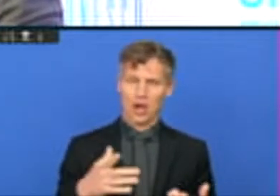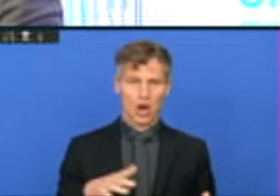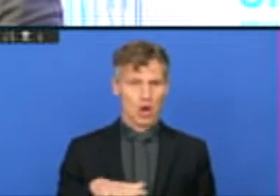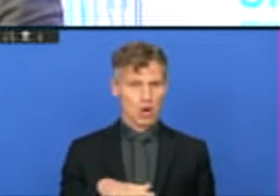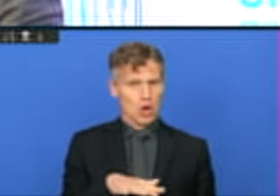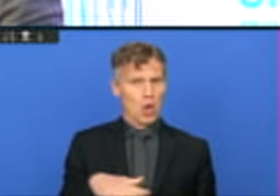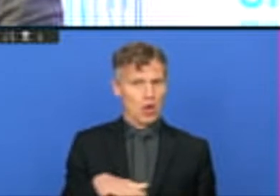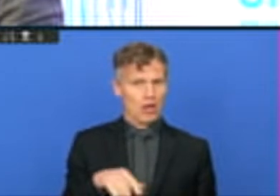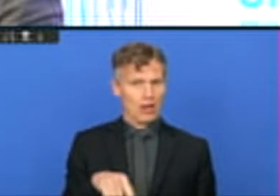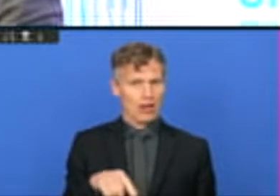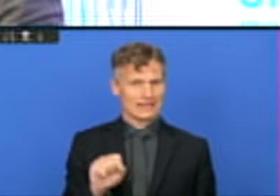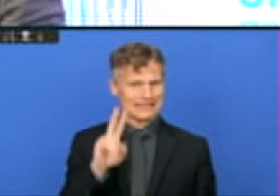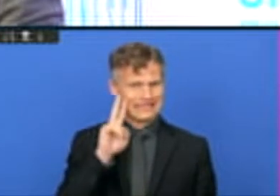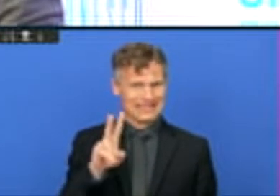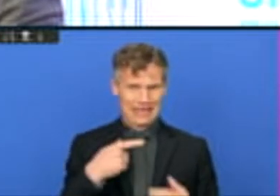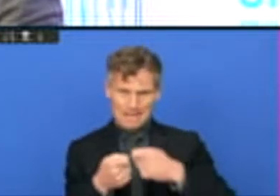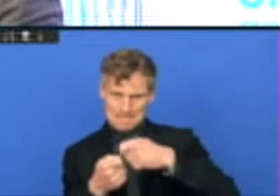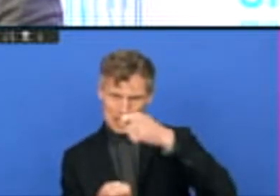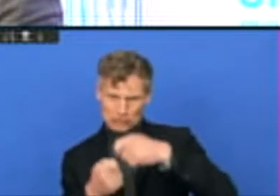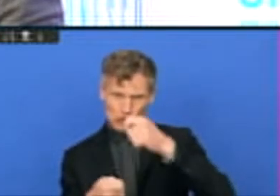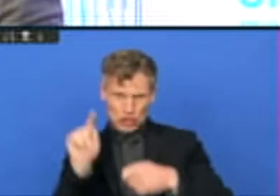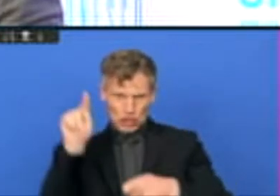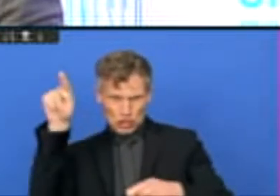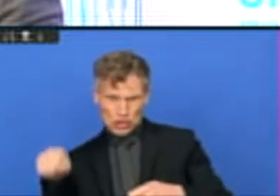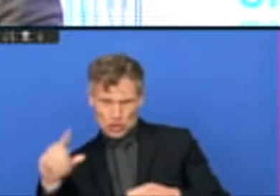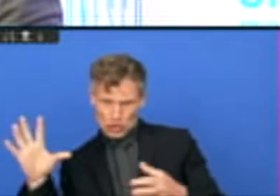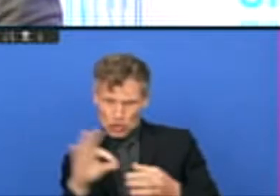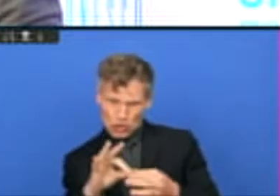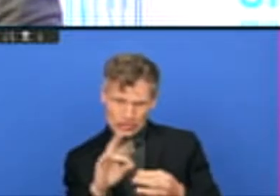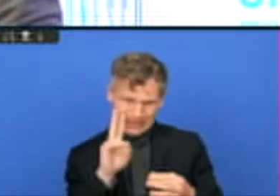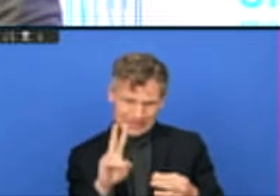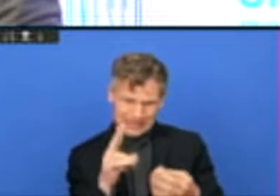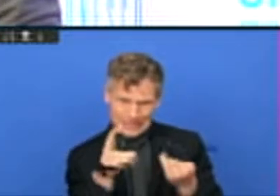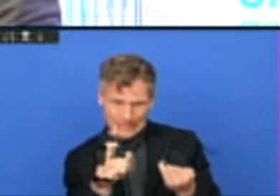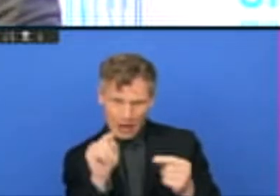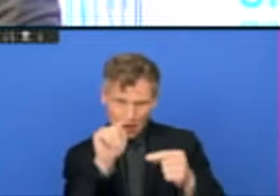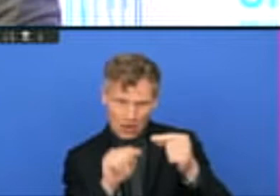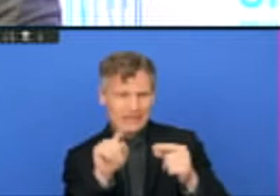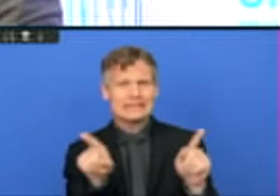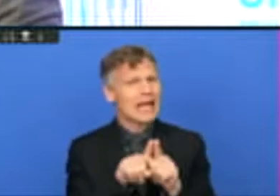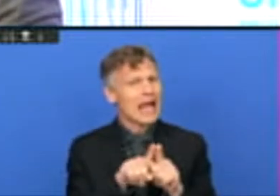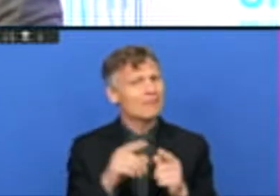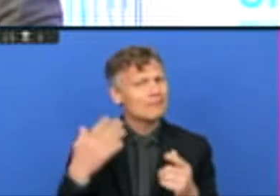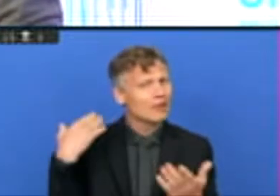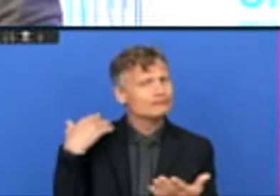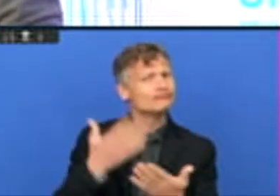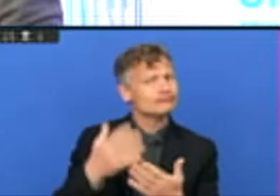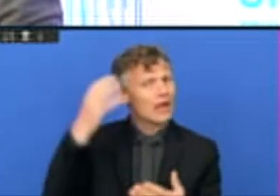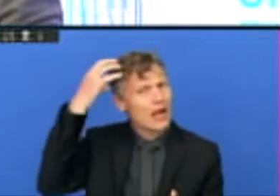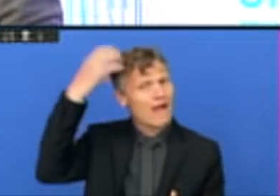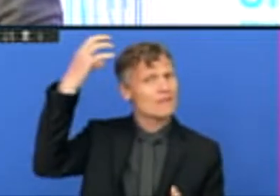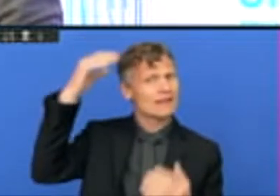measure them at the local level in the way that we have been doing at the national level, we will be more accurate